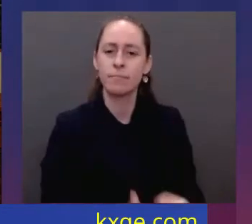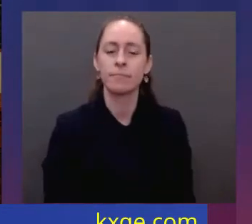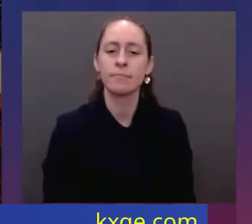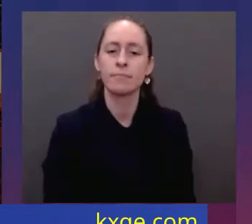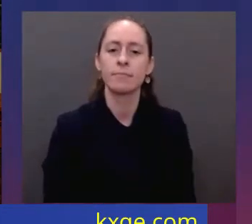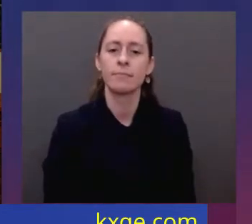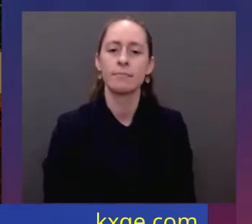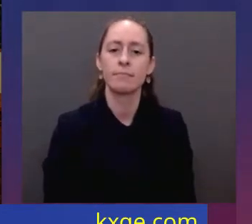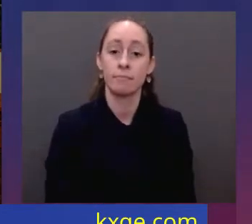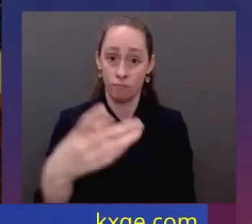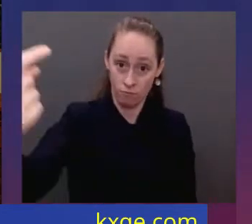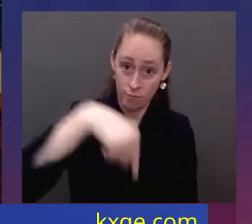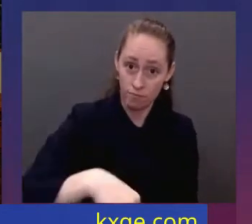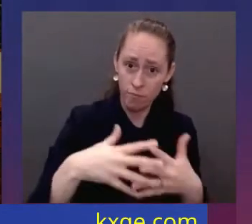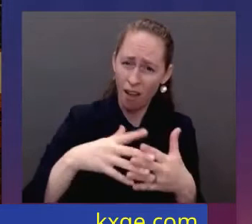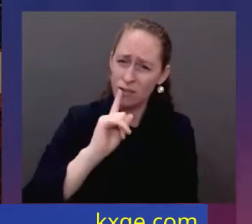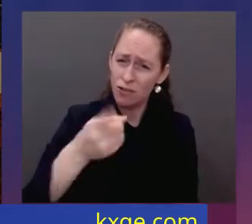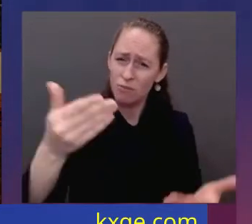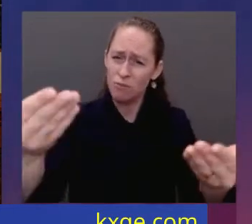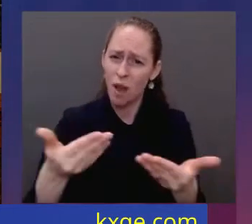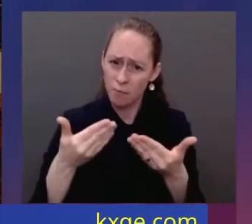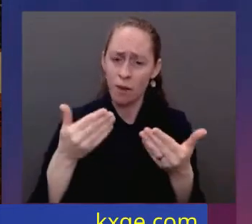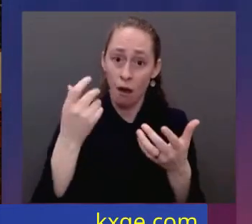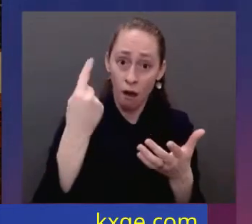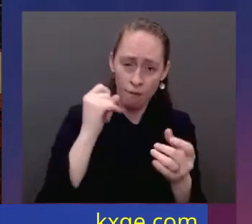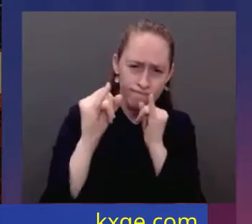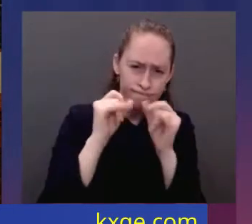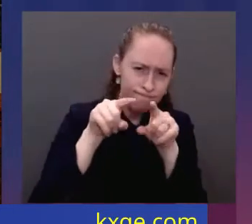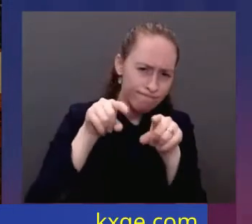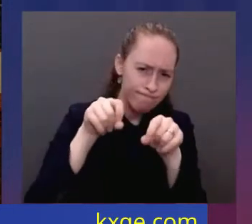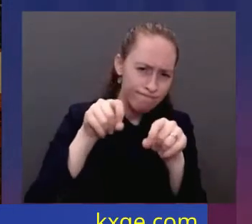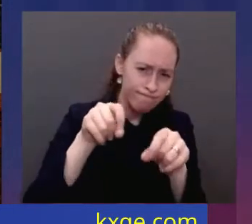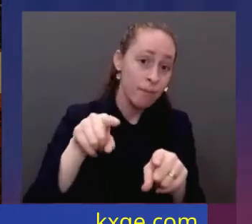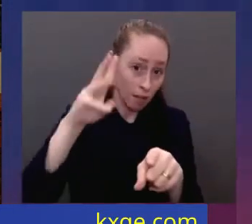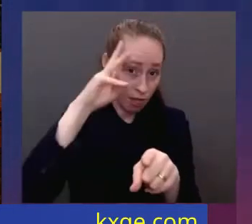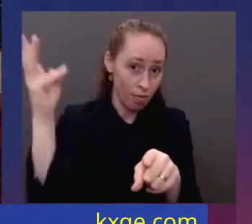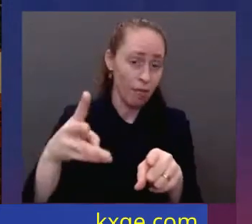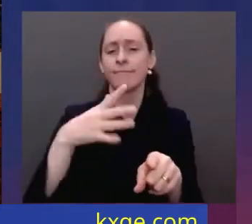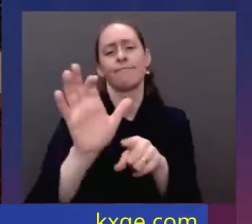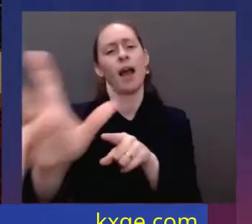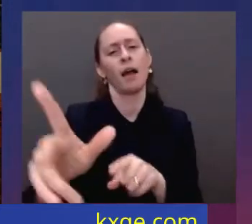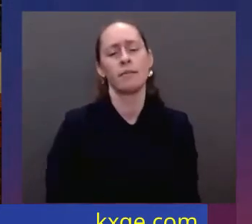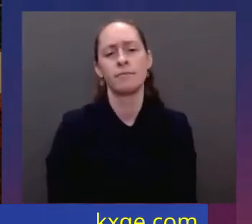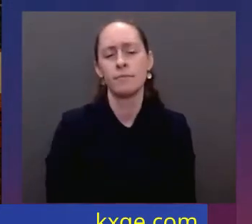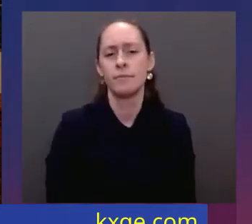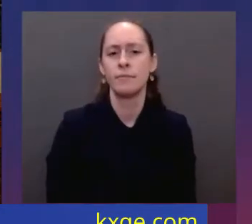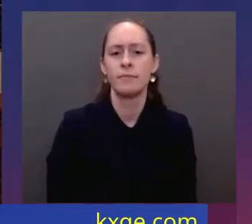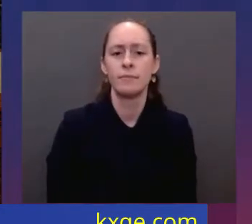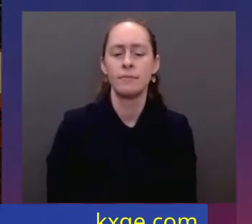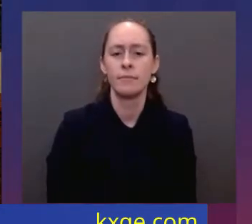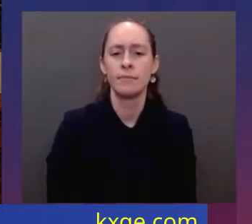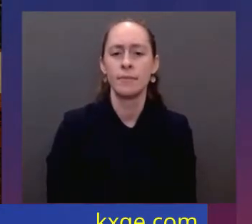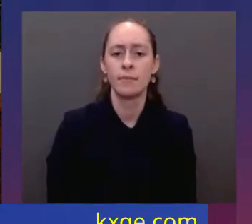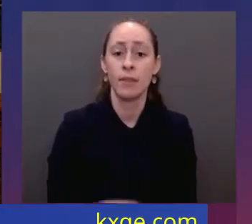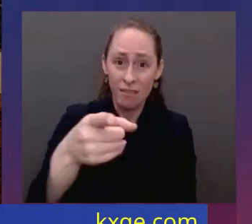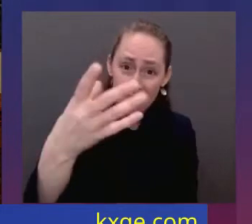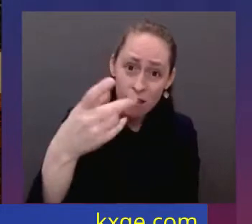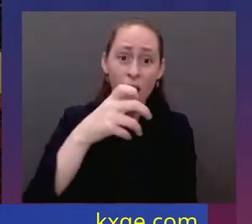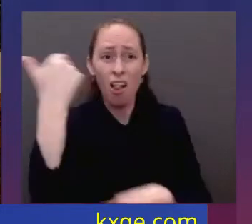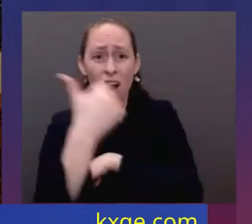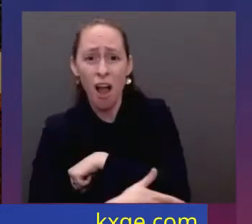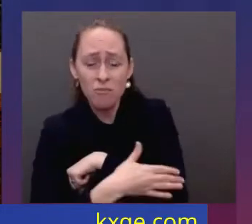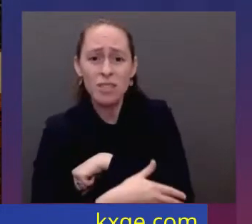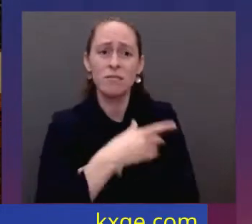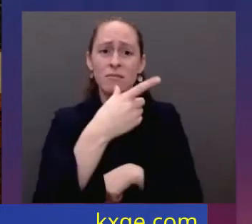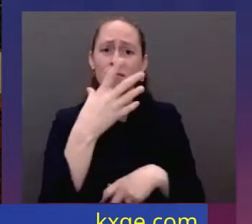We're screening, we're securing commitments and supporting partners in South and Central America to host more refugees and secure their own borders. We can do all this while keeping lit the torch of liberty. It has